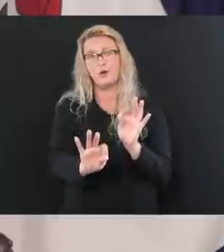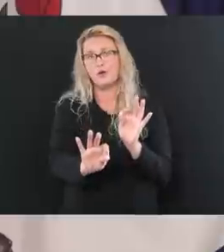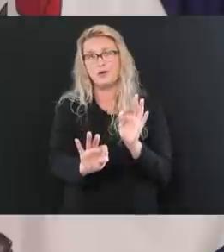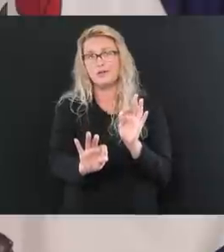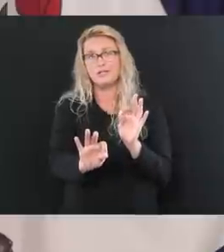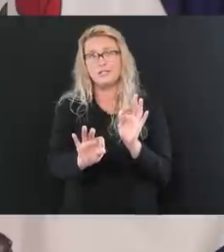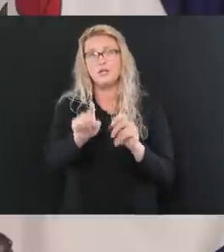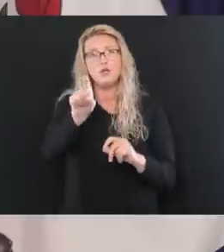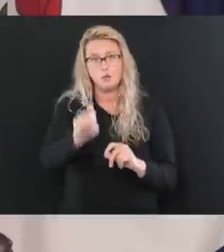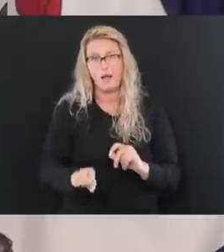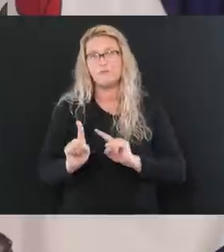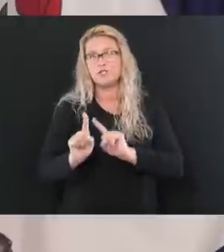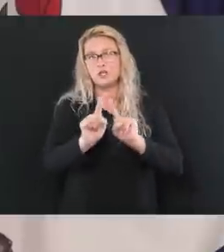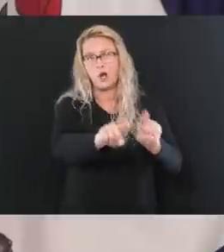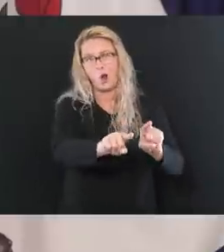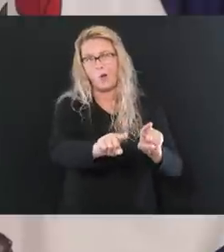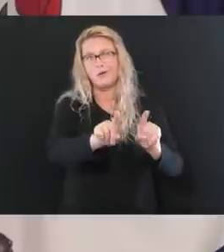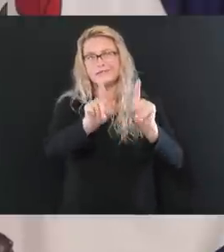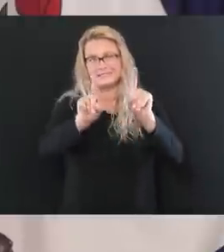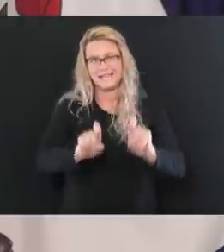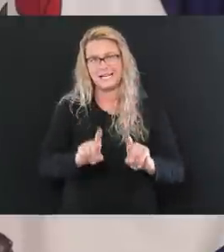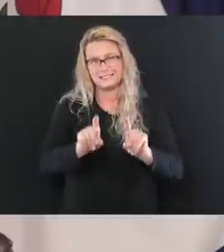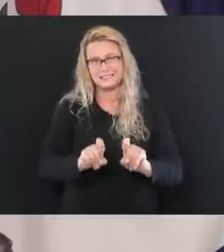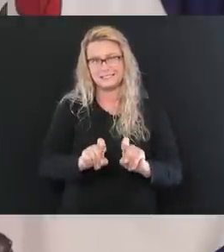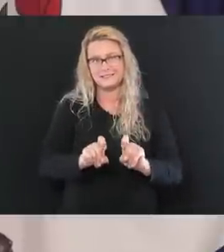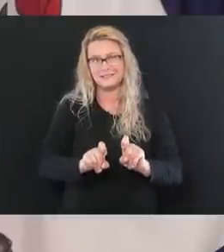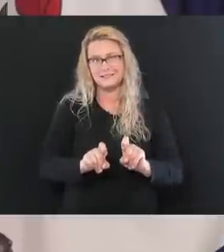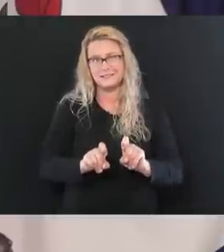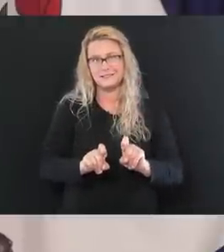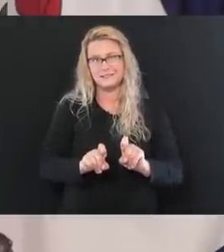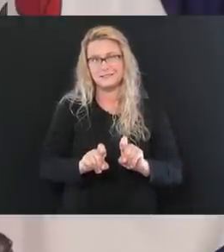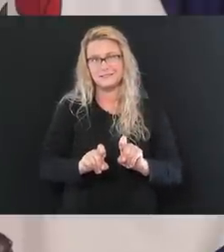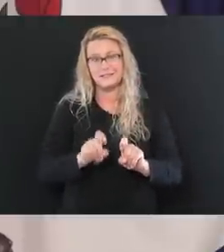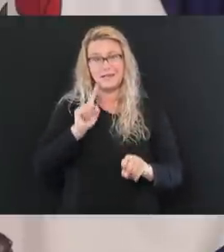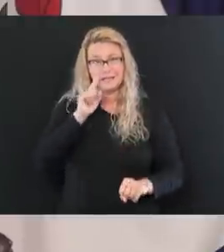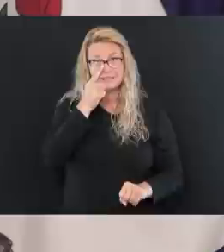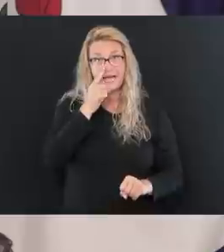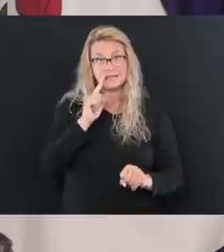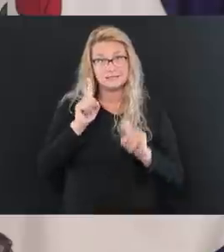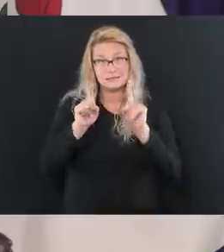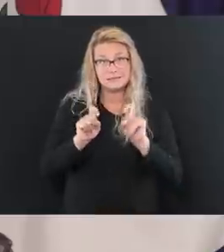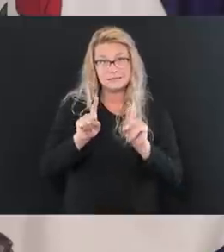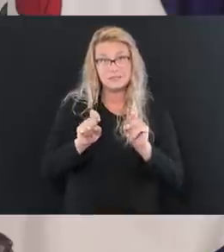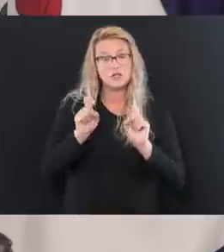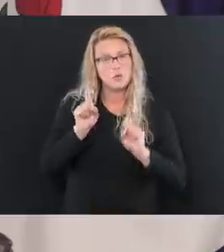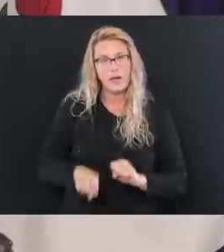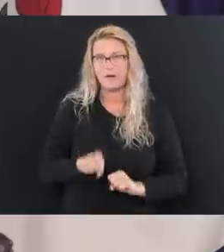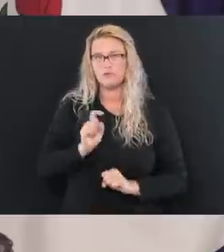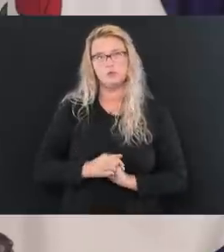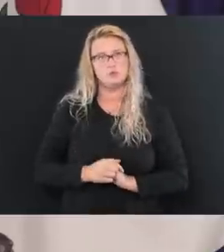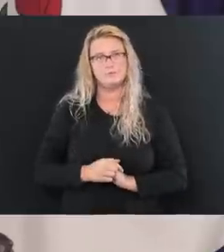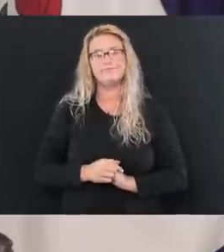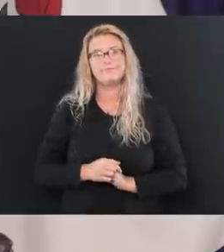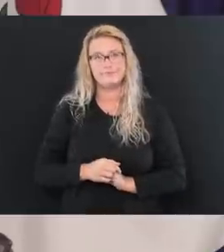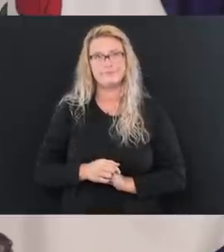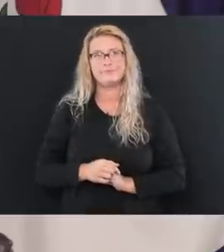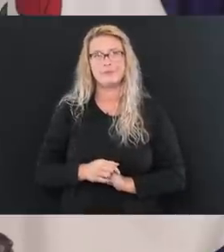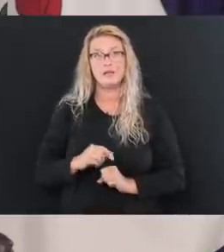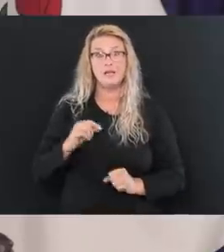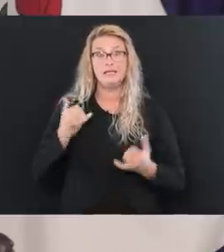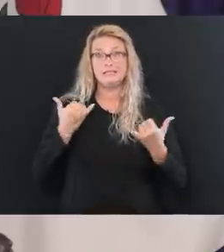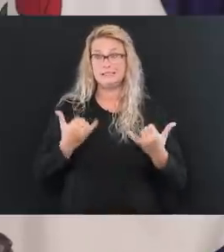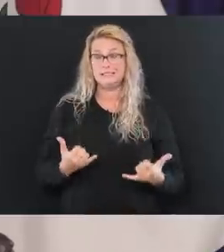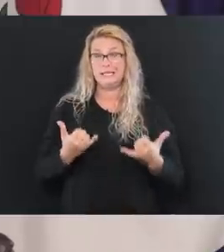have got to test to stop this dreaded disease. Now, you got to go get tested. You know, later today,